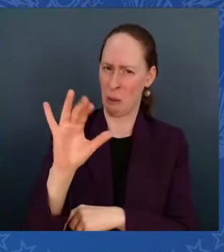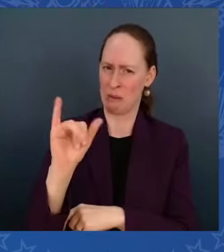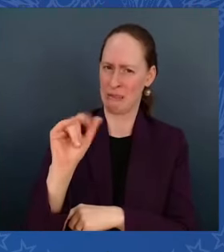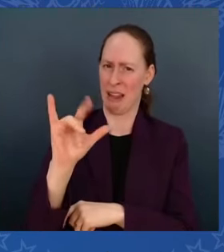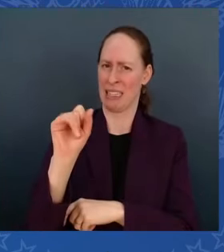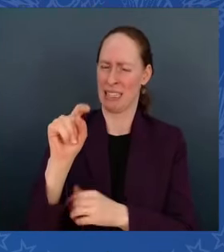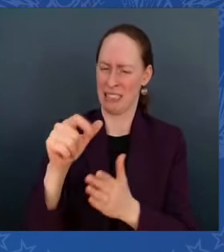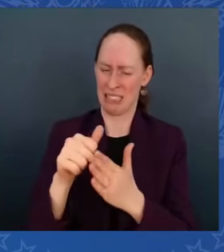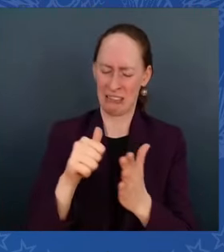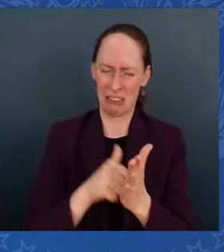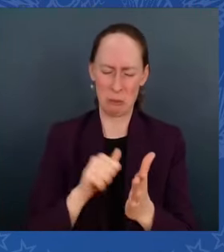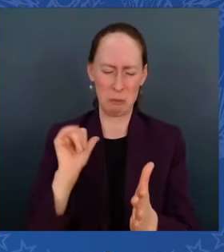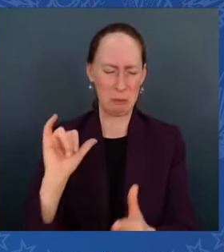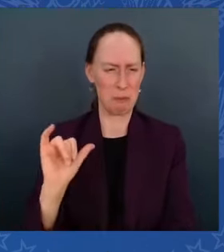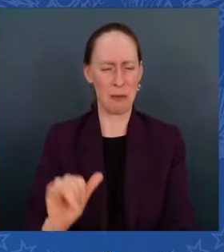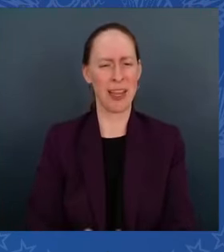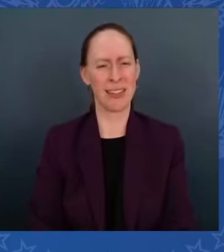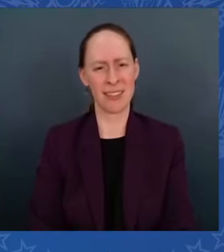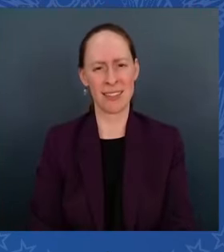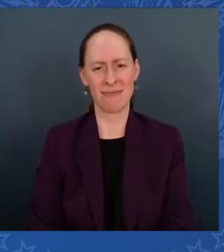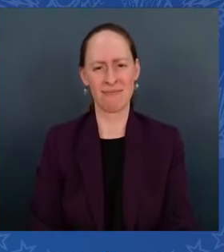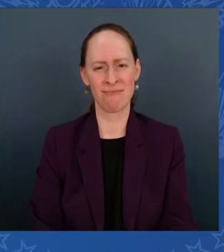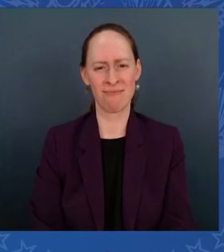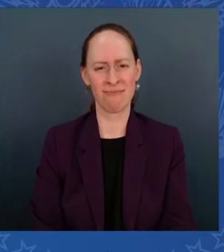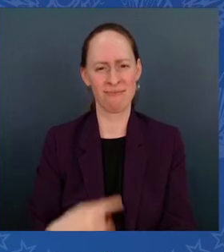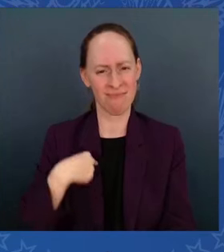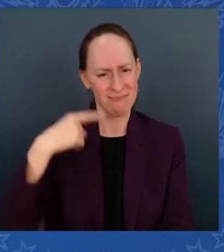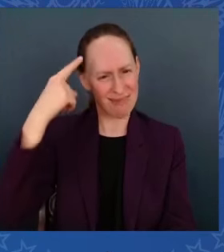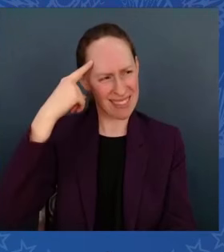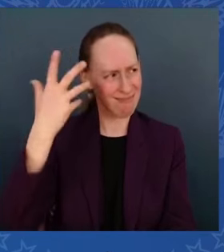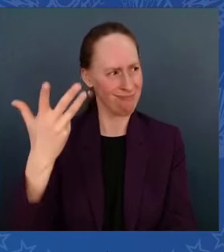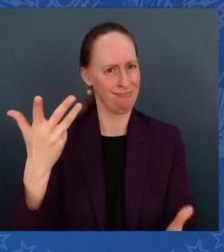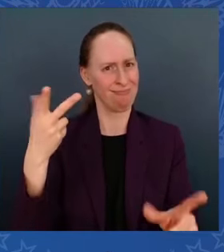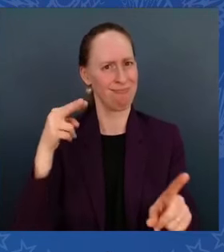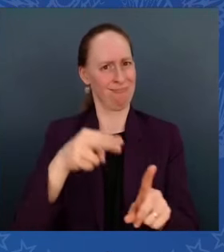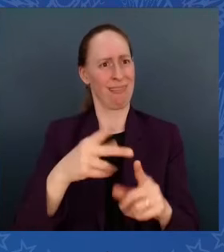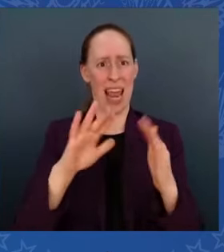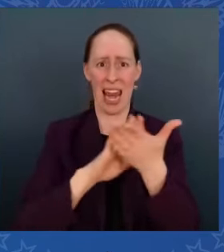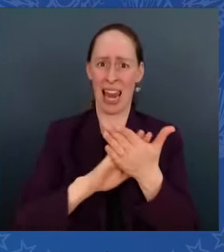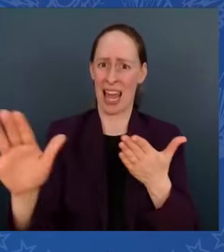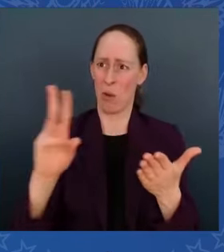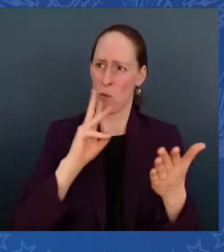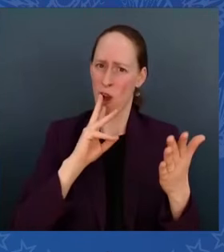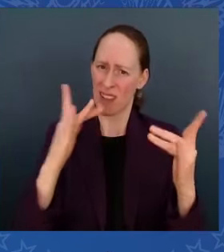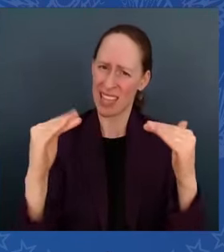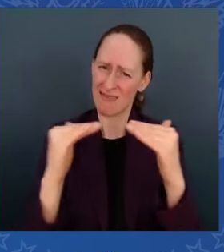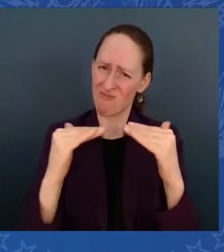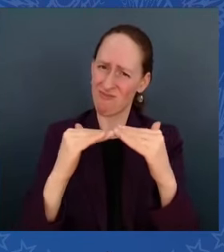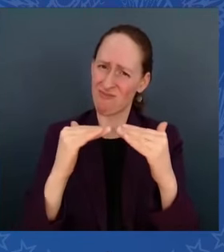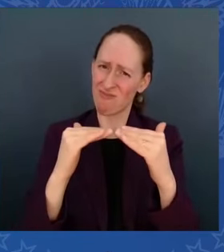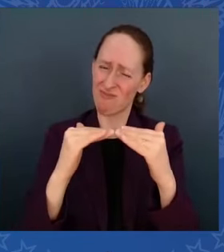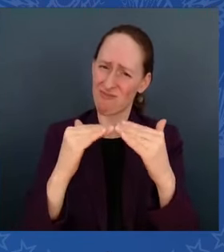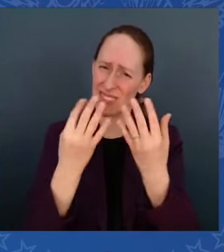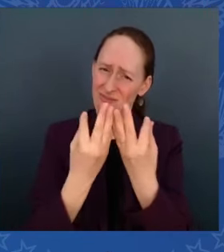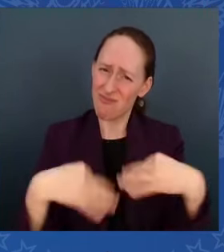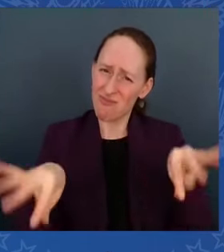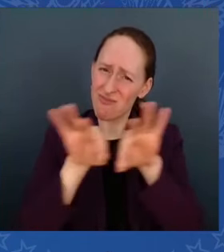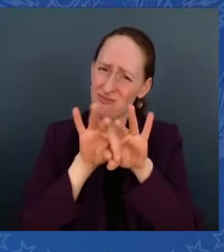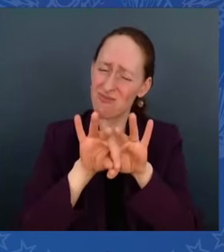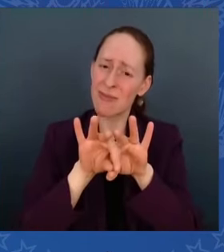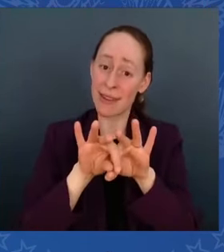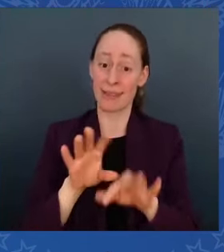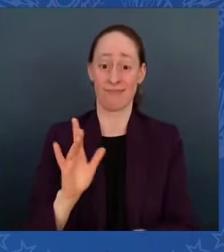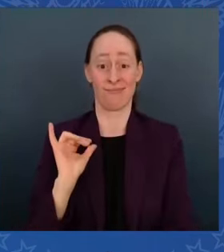I think it's just plain decency, plain fairness. But as you might guess, the senator hadn't been shy.